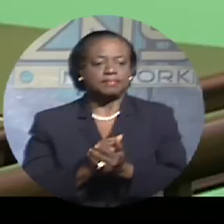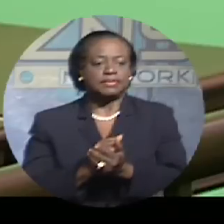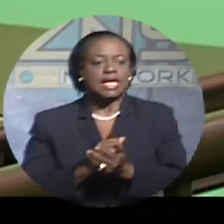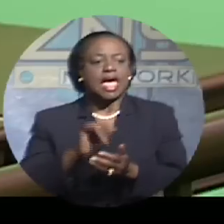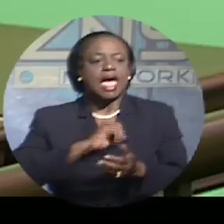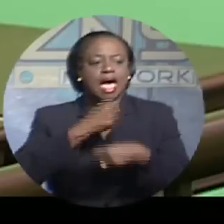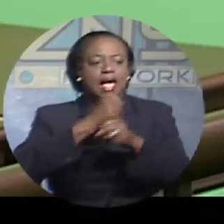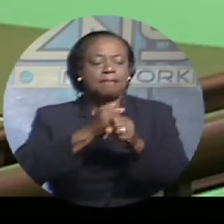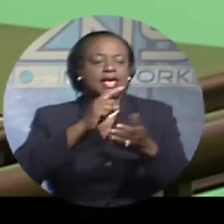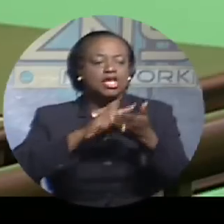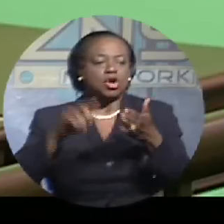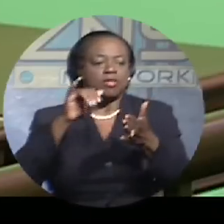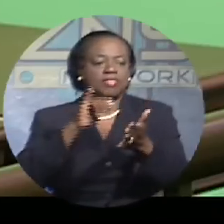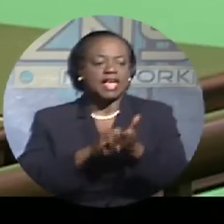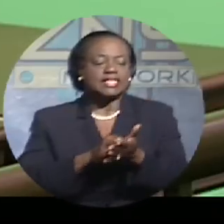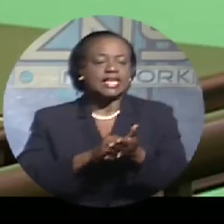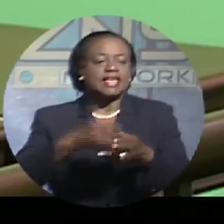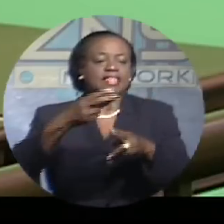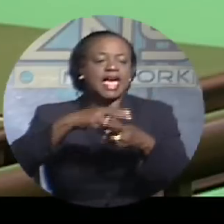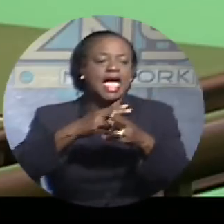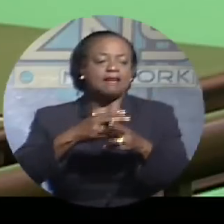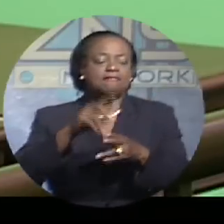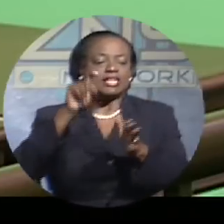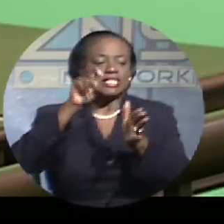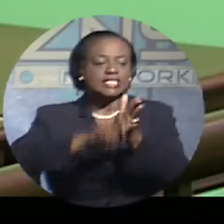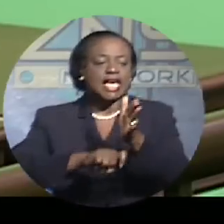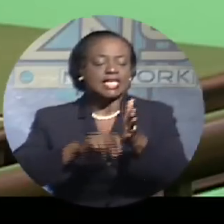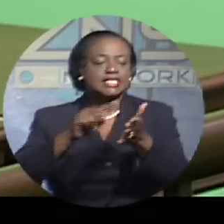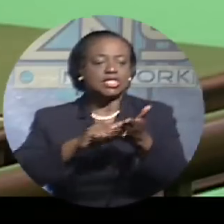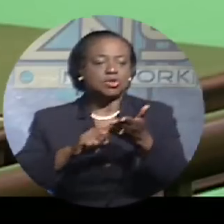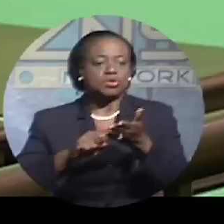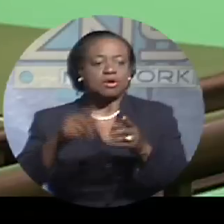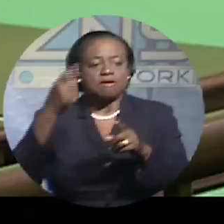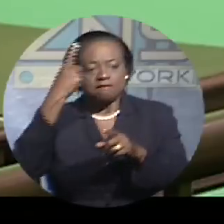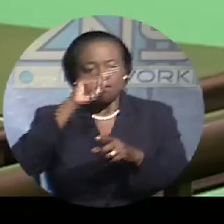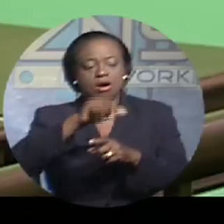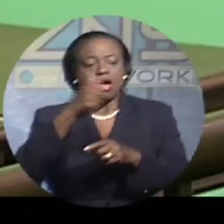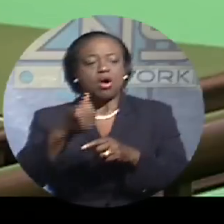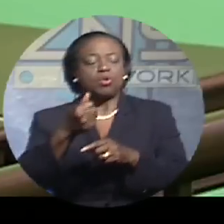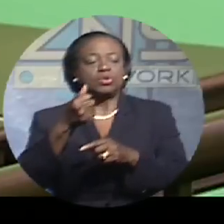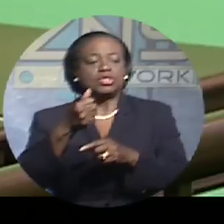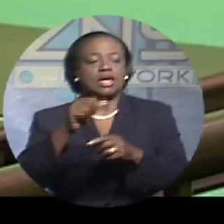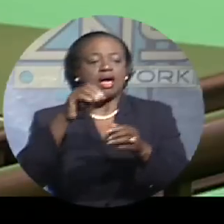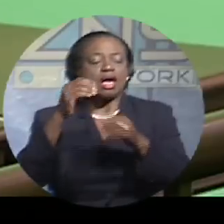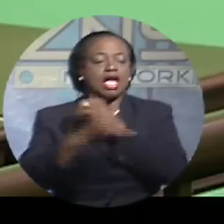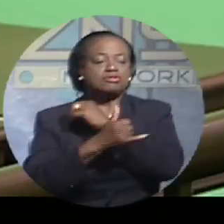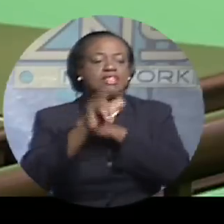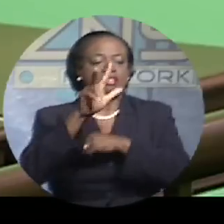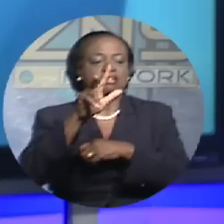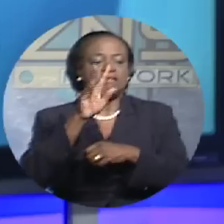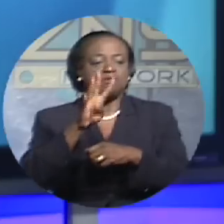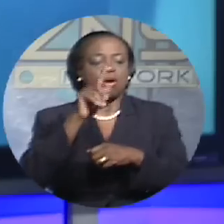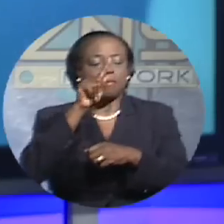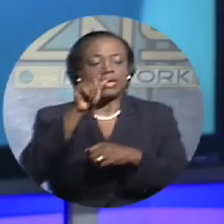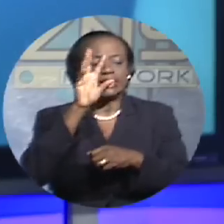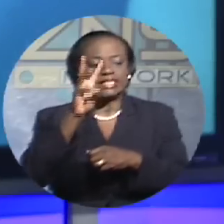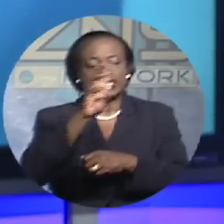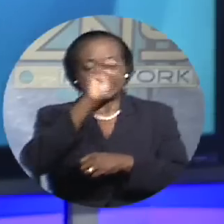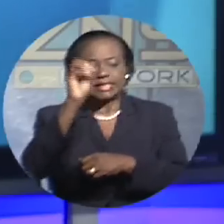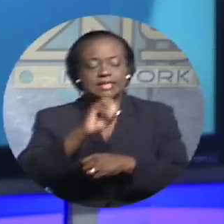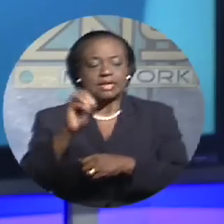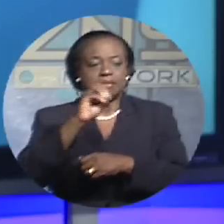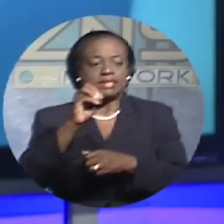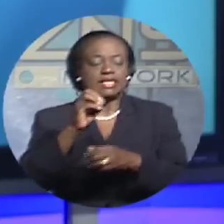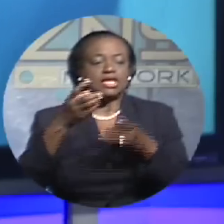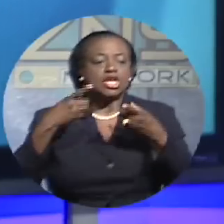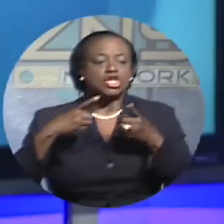make note that the average tax revenue of GDP for OECD countries is 34.6%. Well,